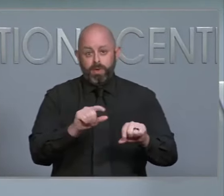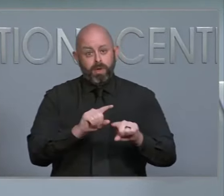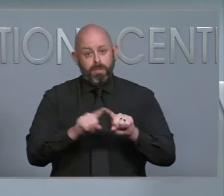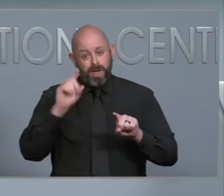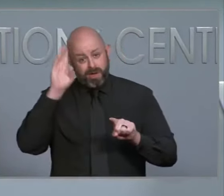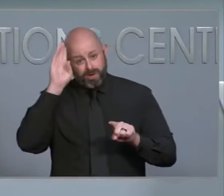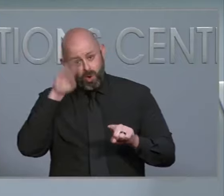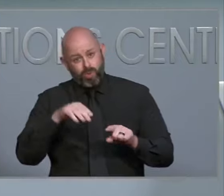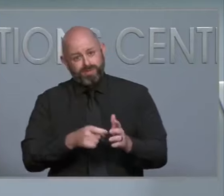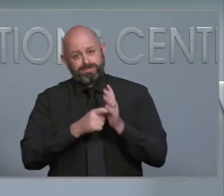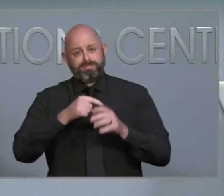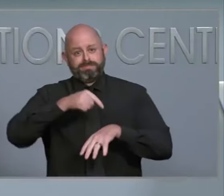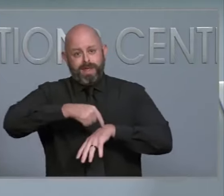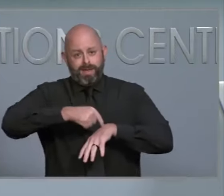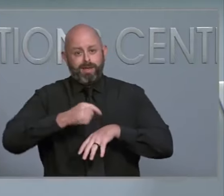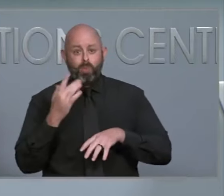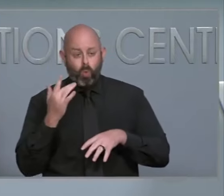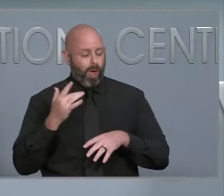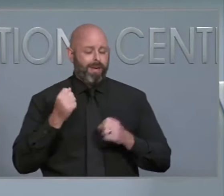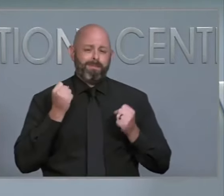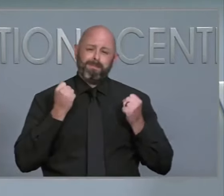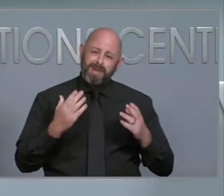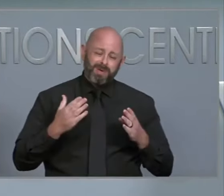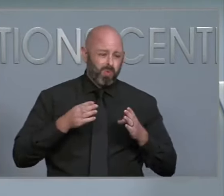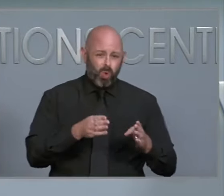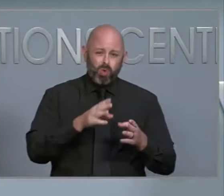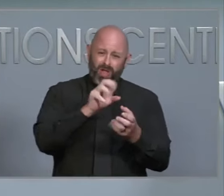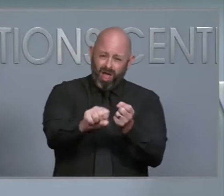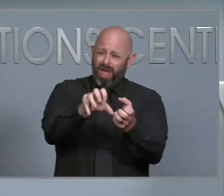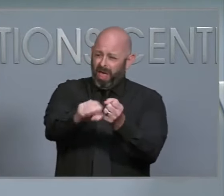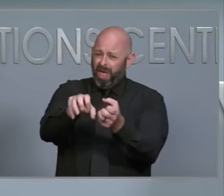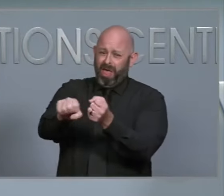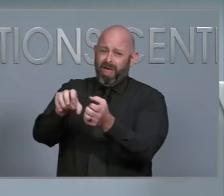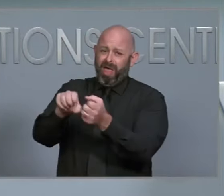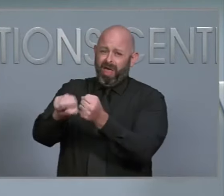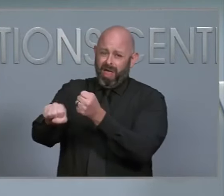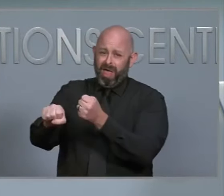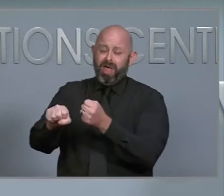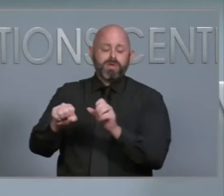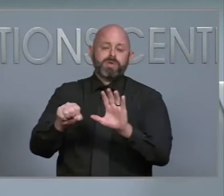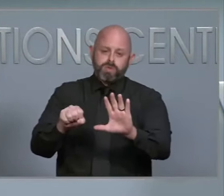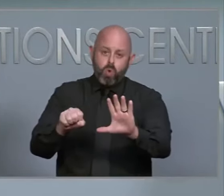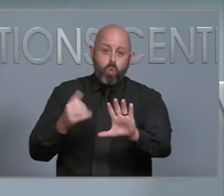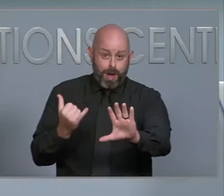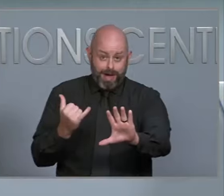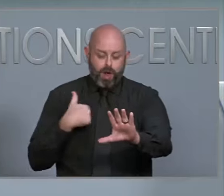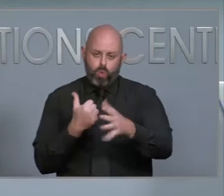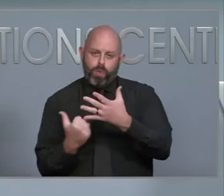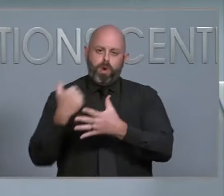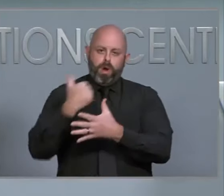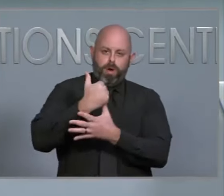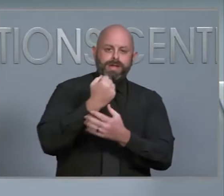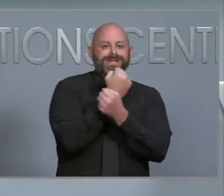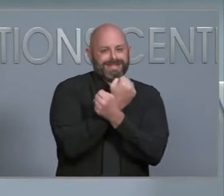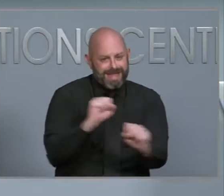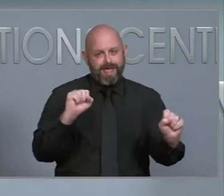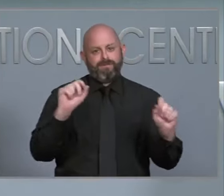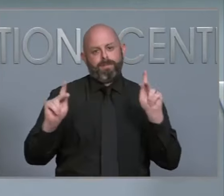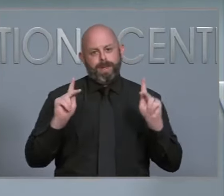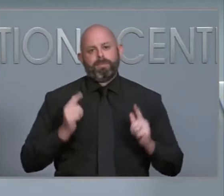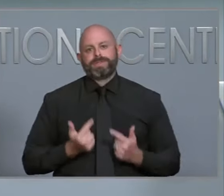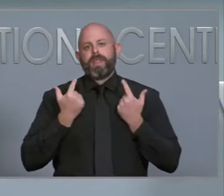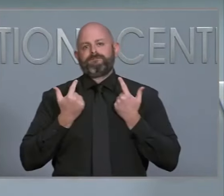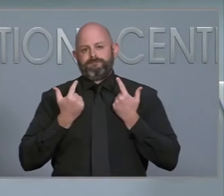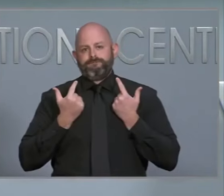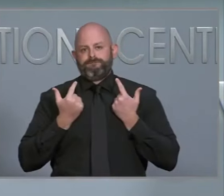working as hard as we can first to save lives because there's still water rescues happening to get supplies into